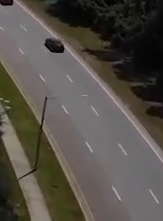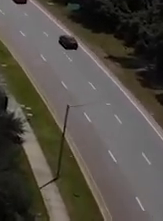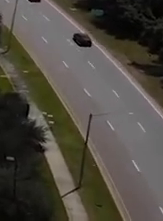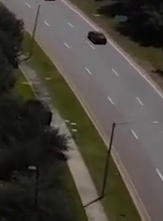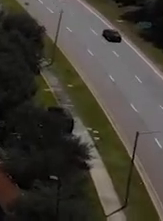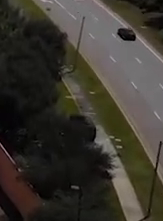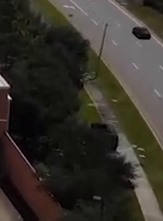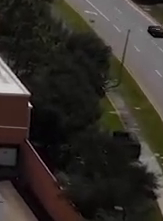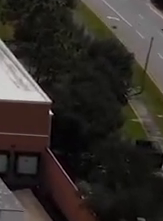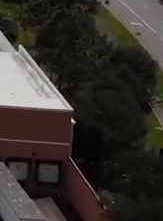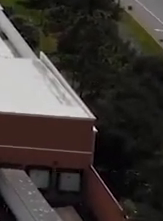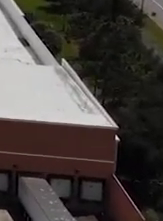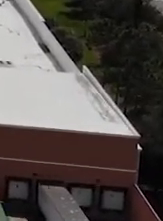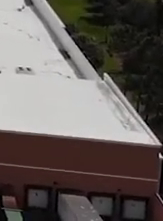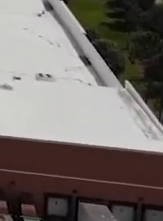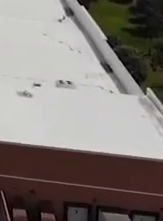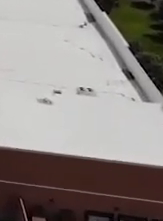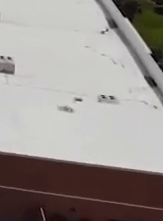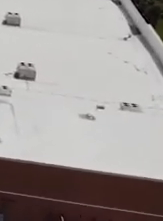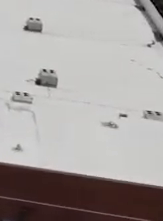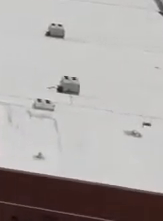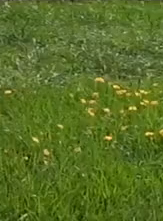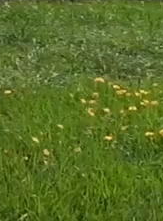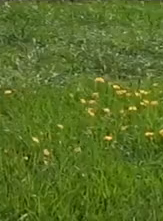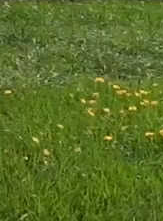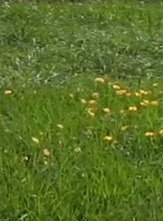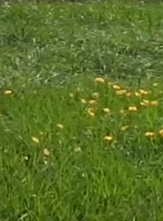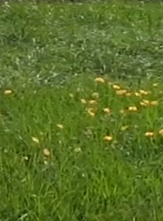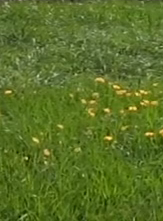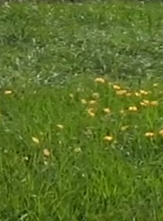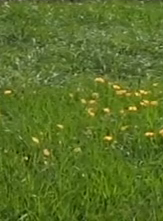sidewalks. Quality of life is our specialty.